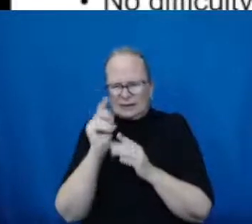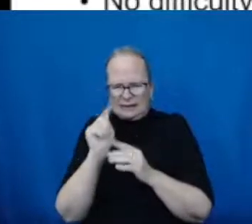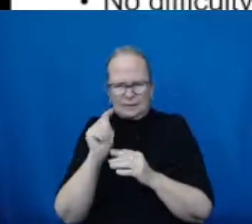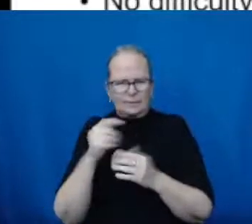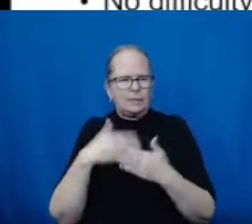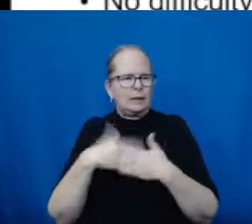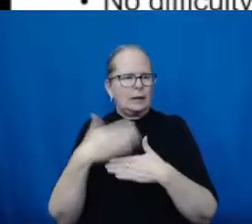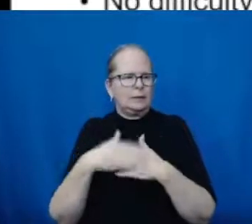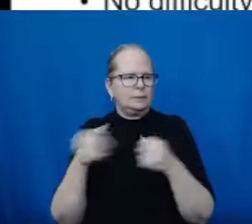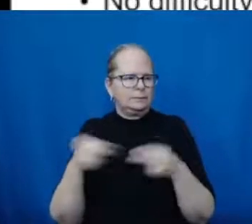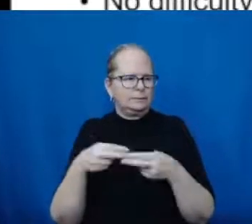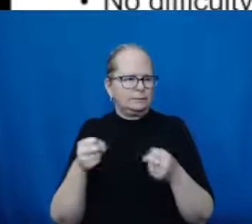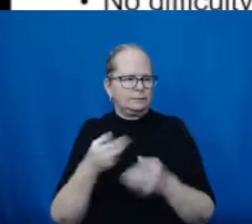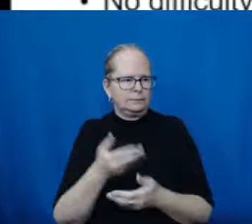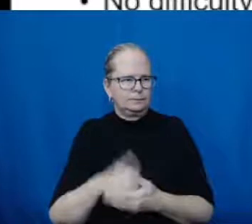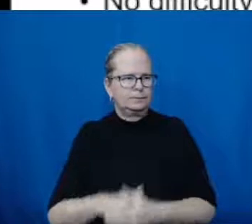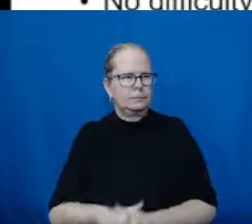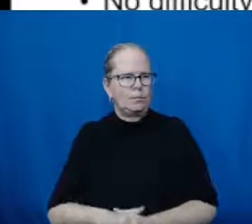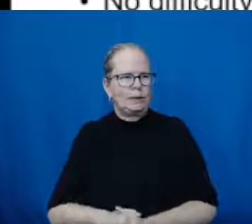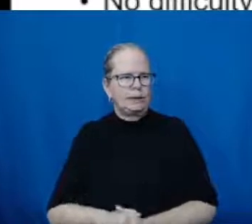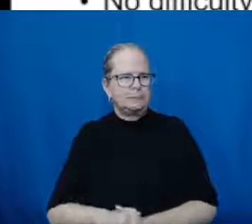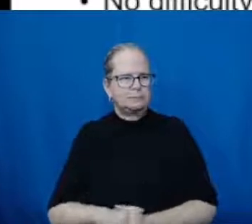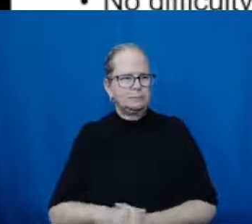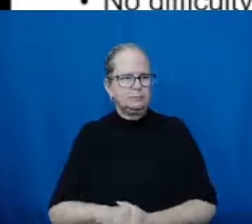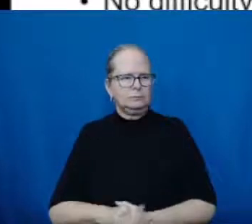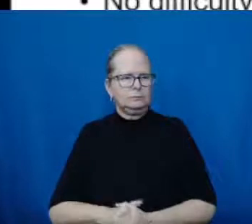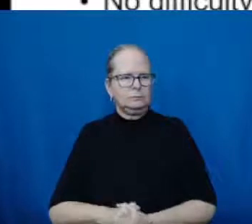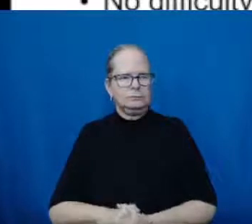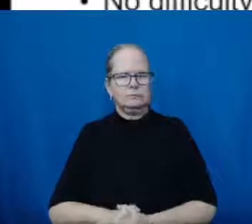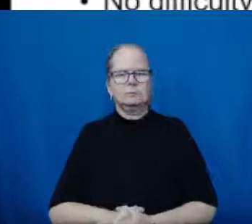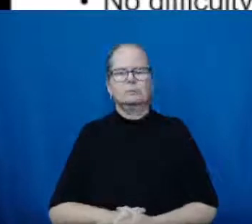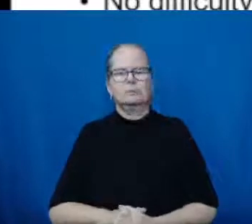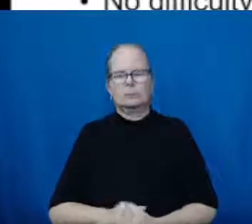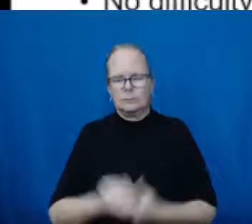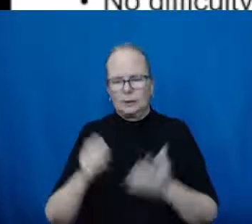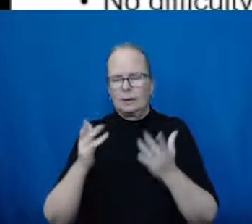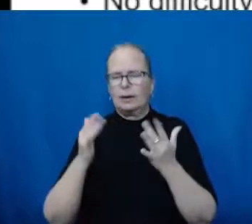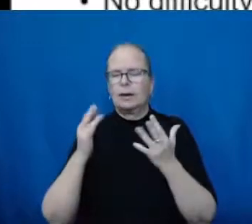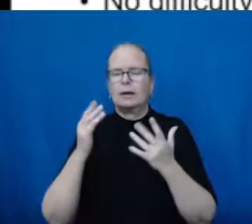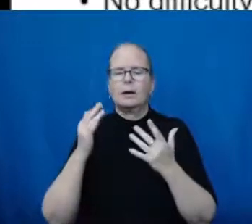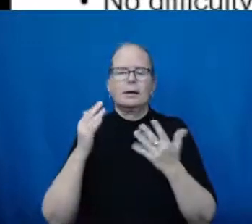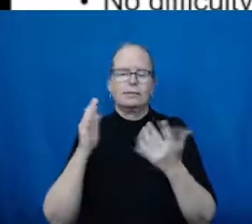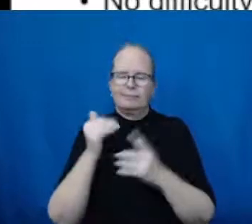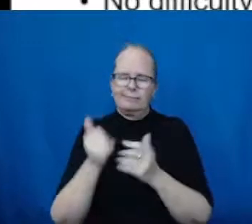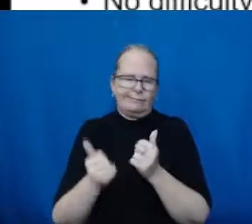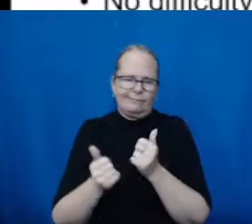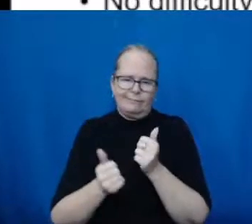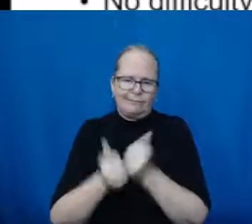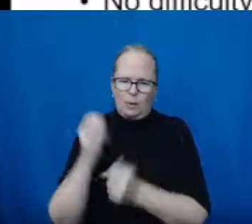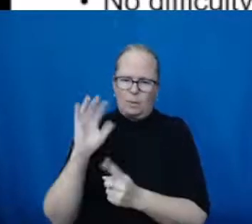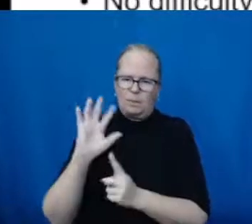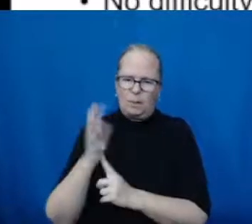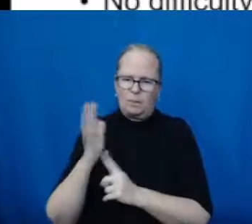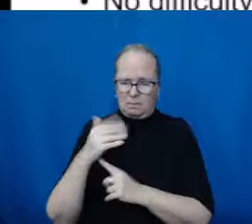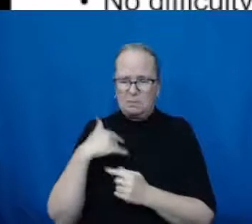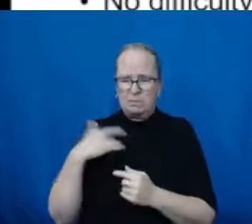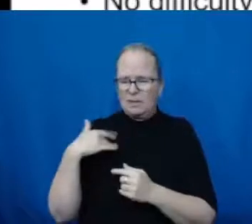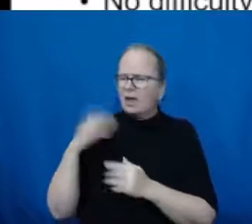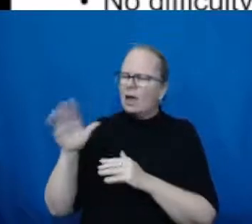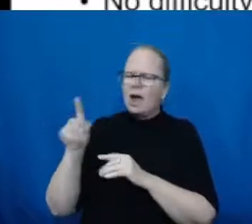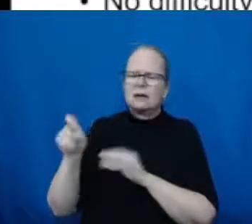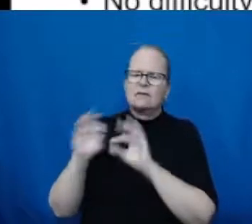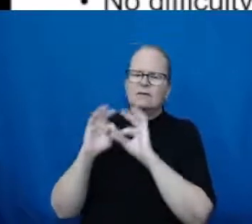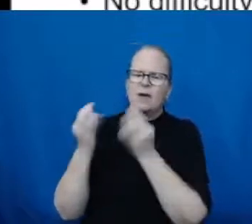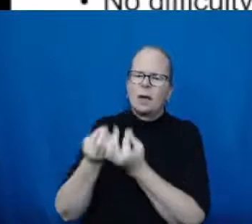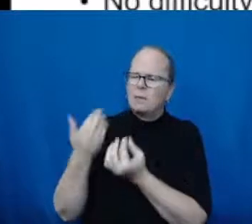So this is probably one of the most common ones, and I was asking my family today, what questions would you have if you could ask about the vaccines? And this